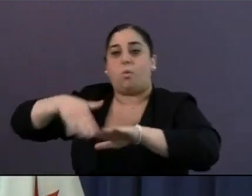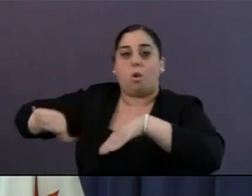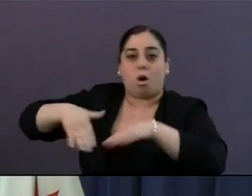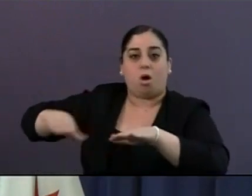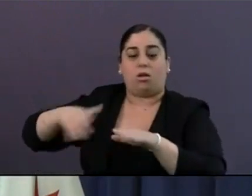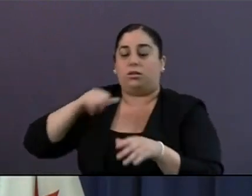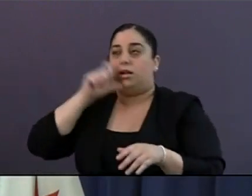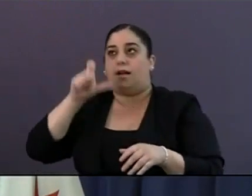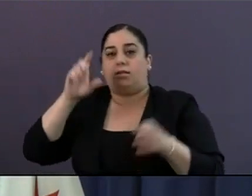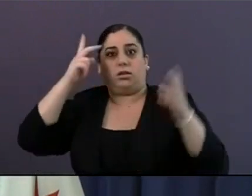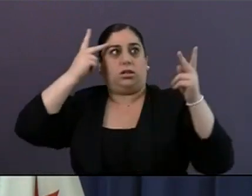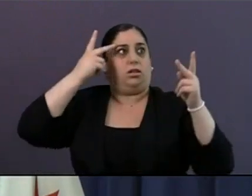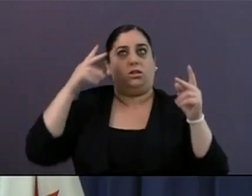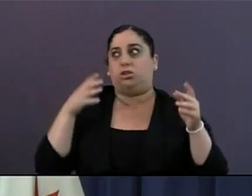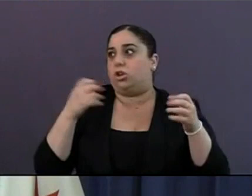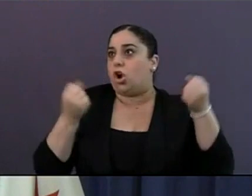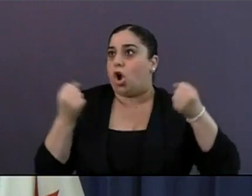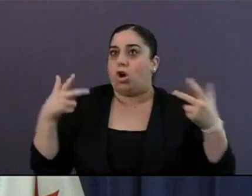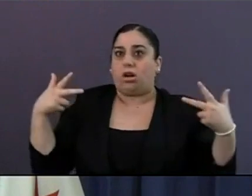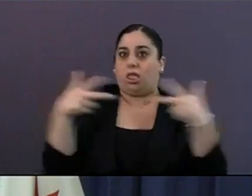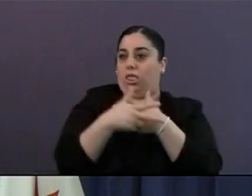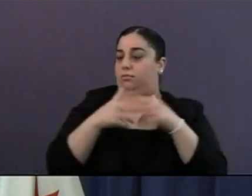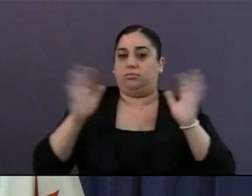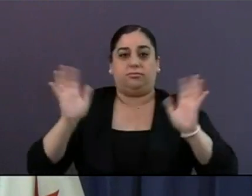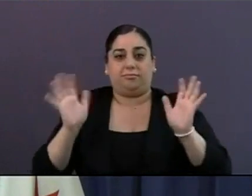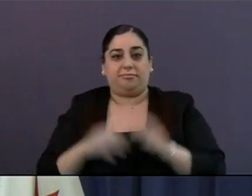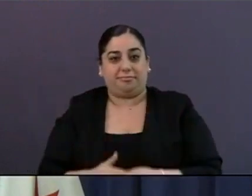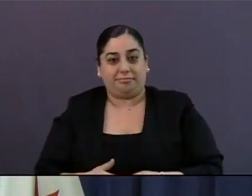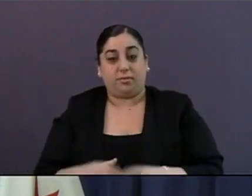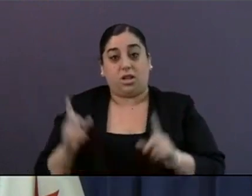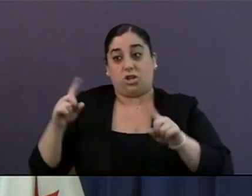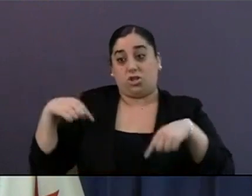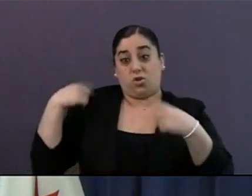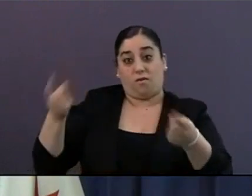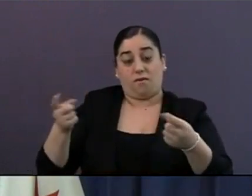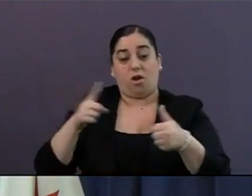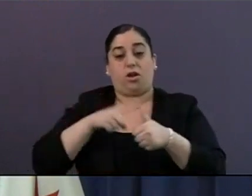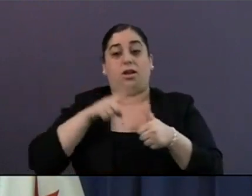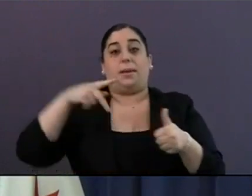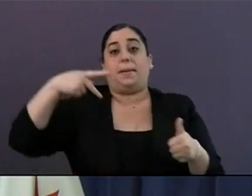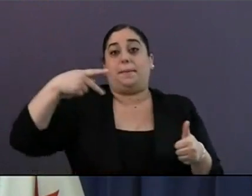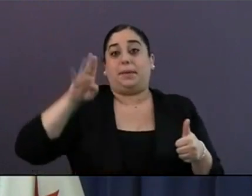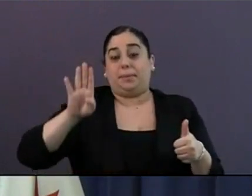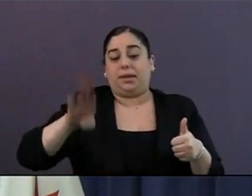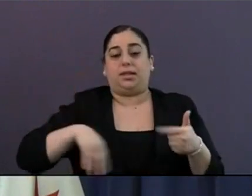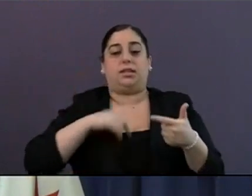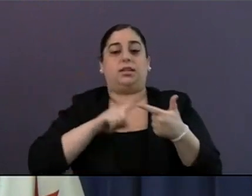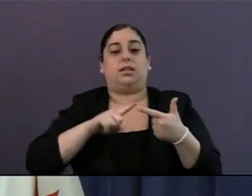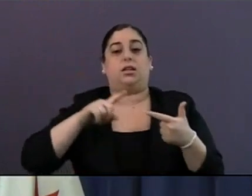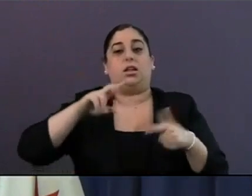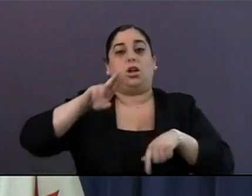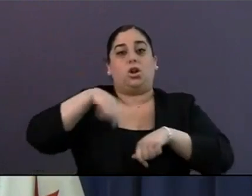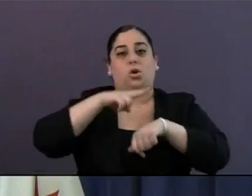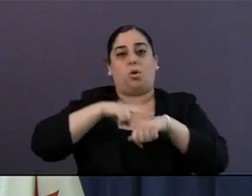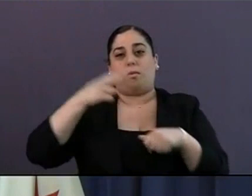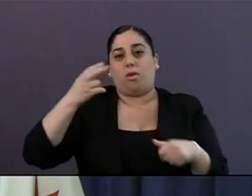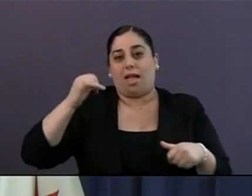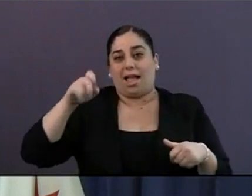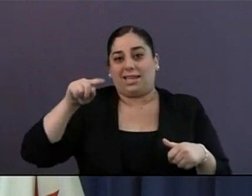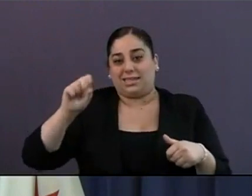that we've installed Slow Streets from Pacific Beach, Normal Heights, North Park and two in Emerald Hills.